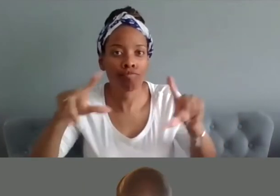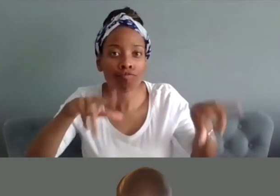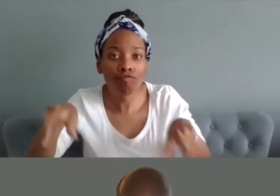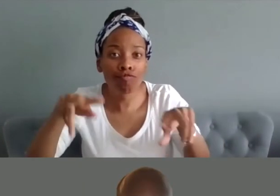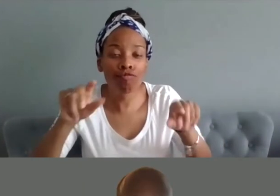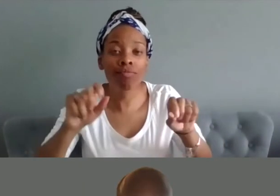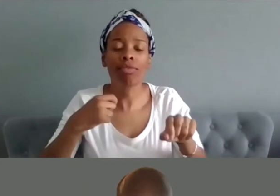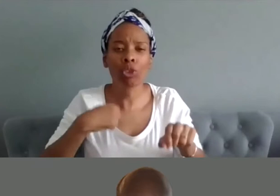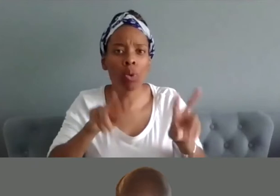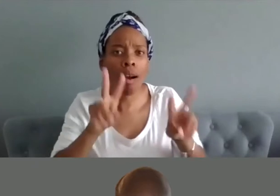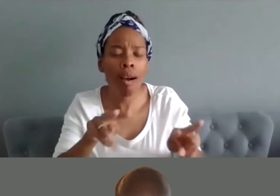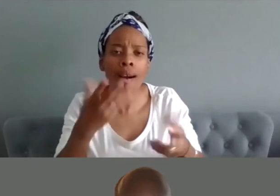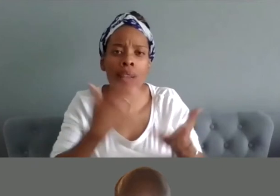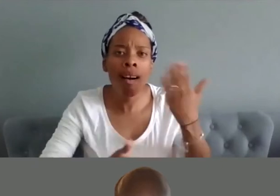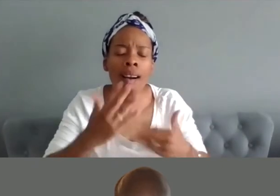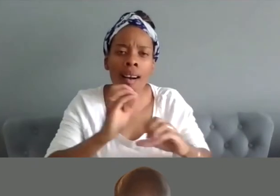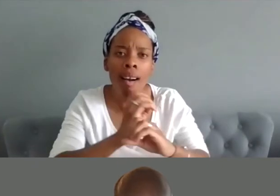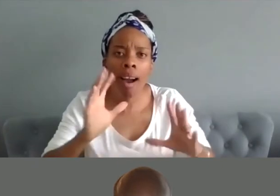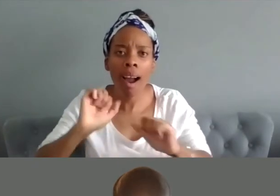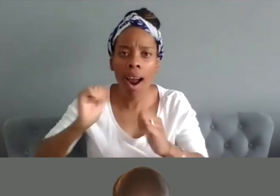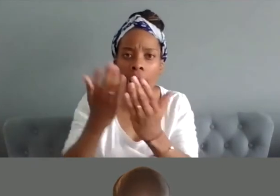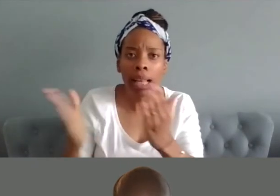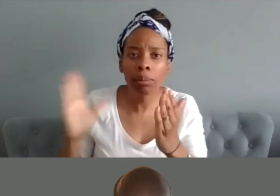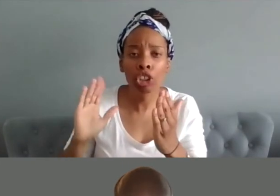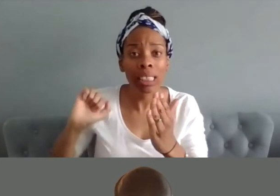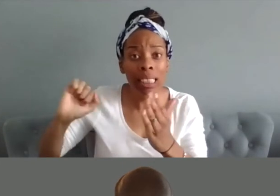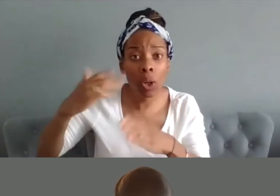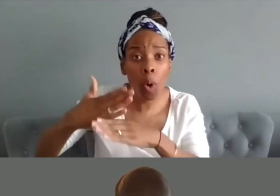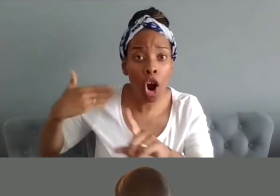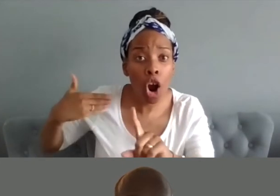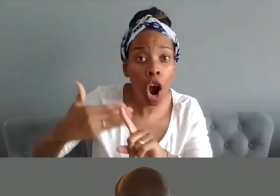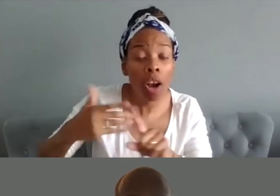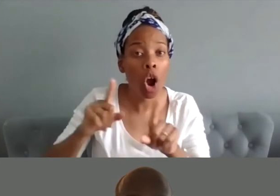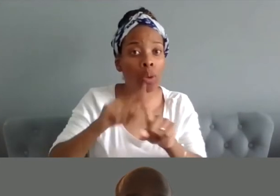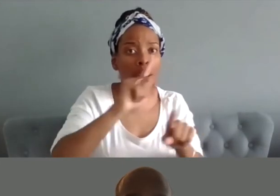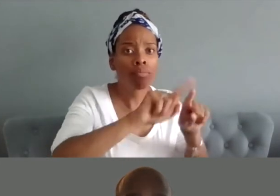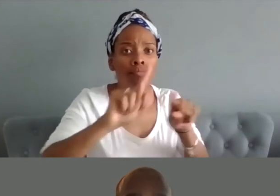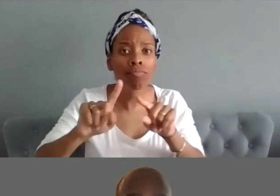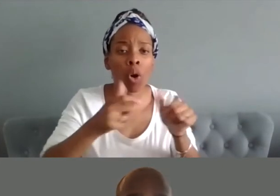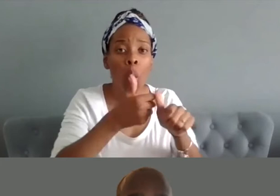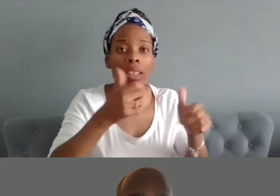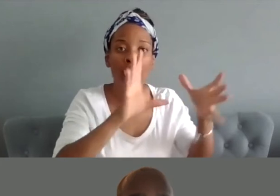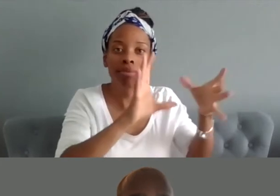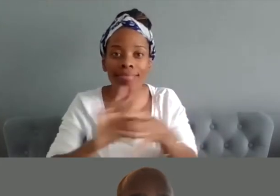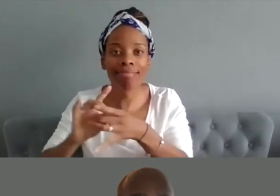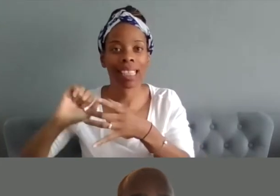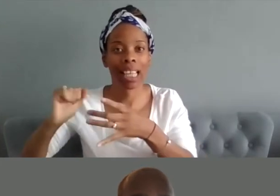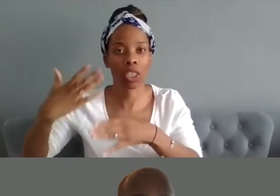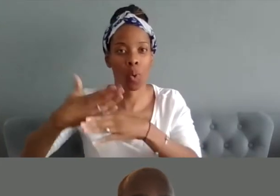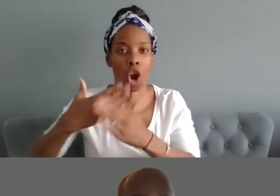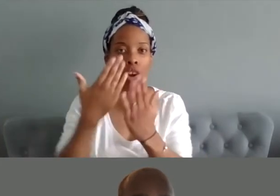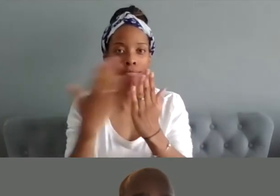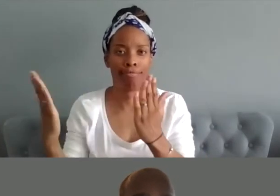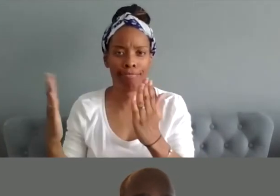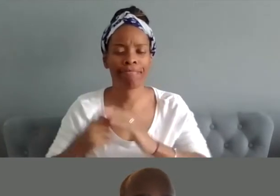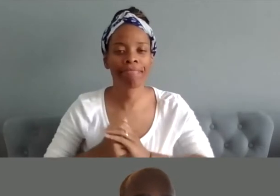exhibition and project artworks an organization who have supported his practice so our panelists tonight are